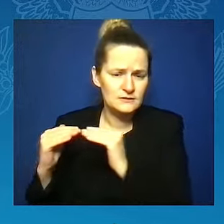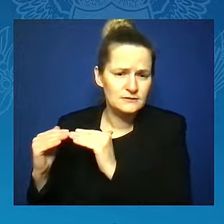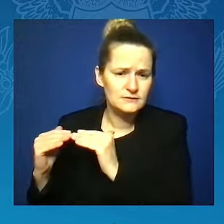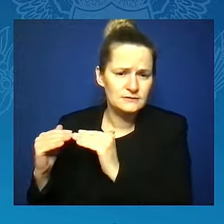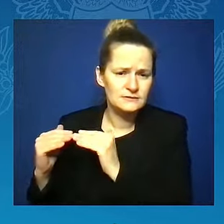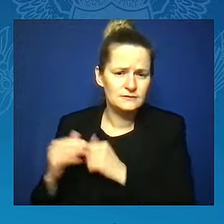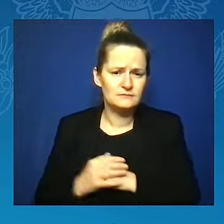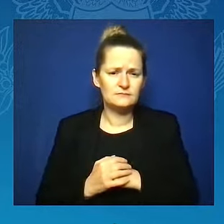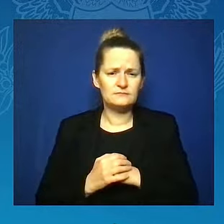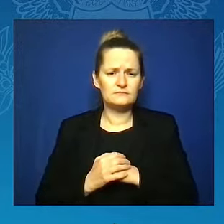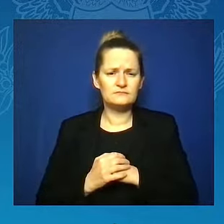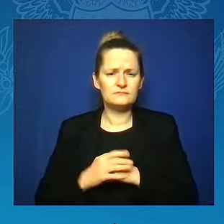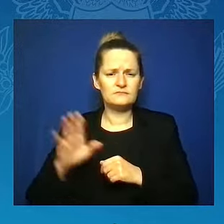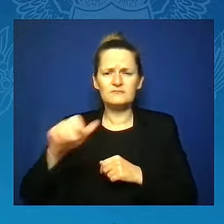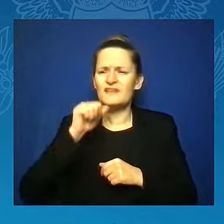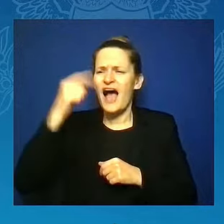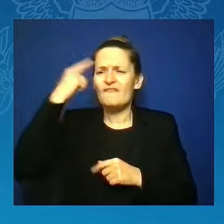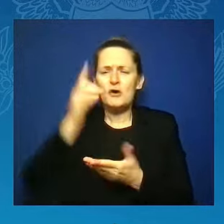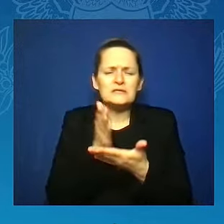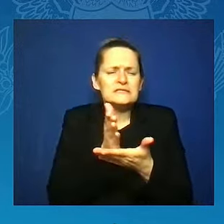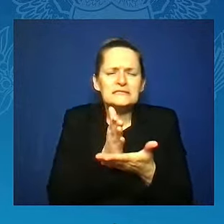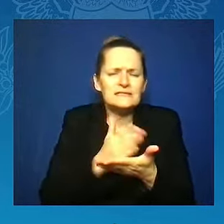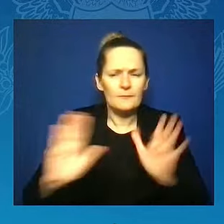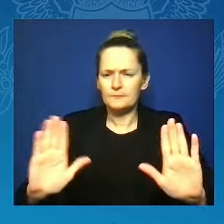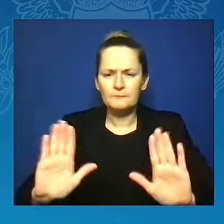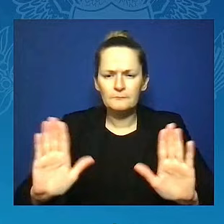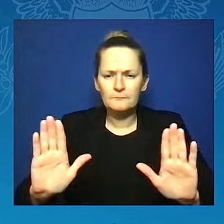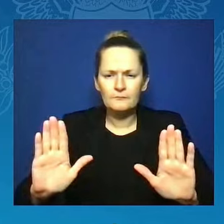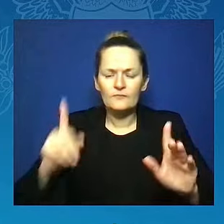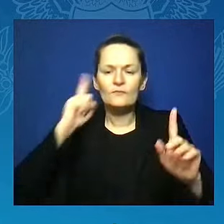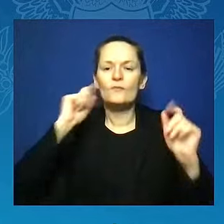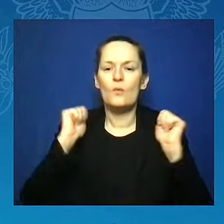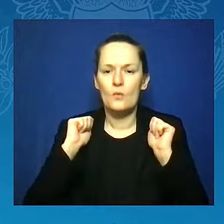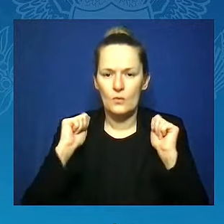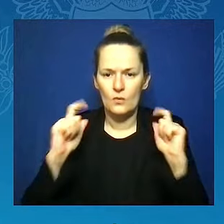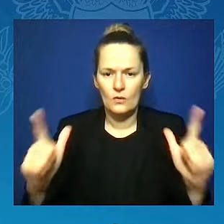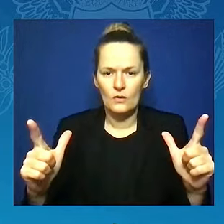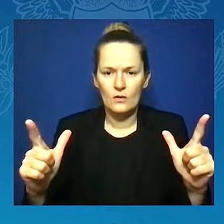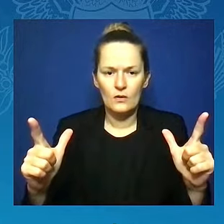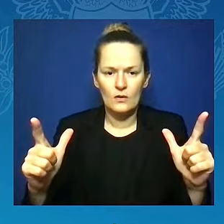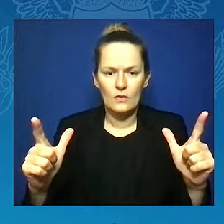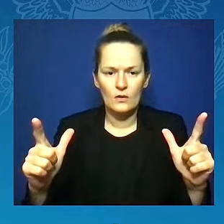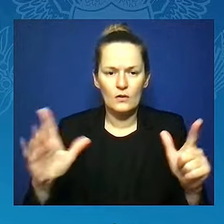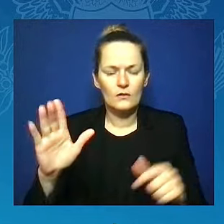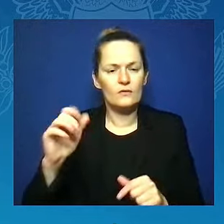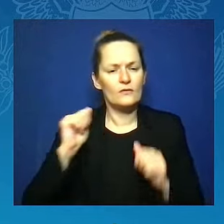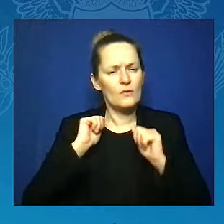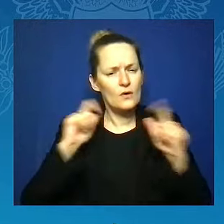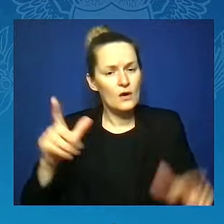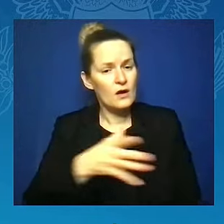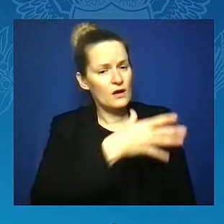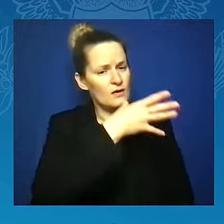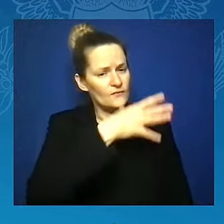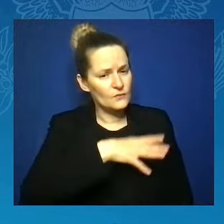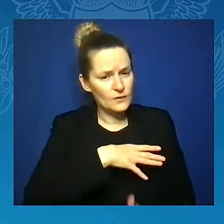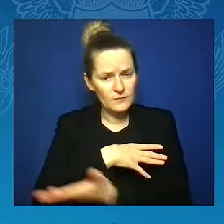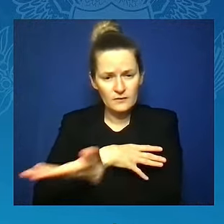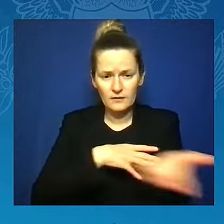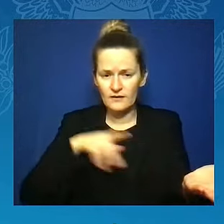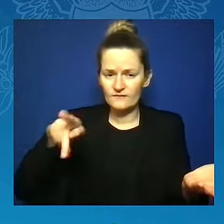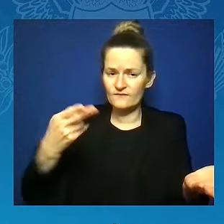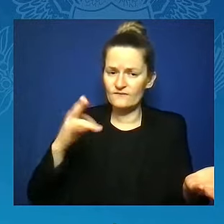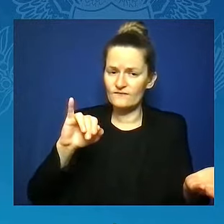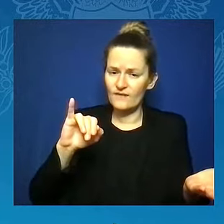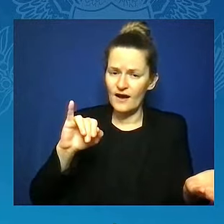the finer women of Zeta Phi Beta Sorority Incorporated have fought to build that brighter